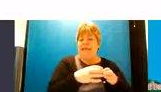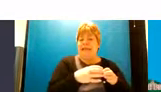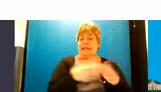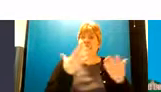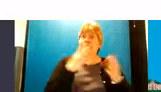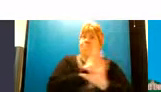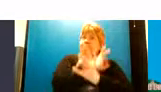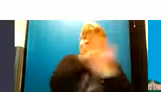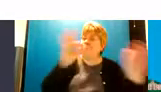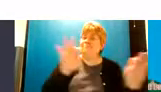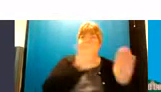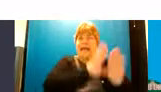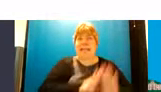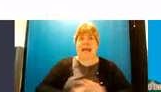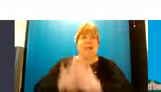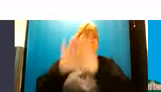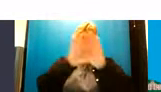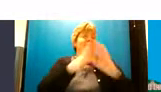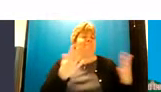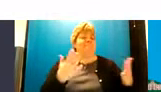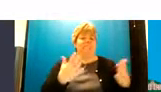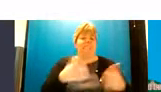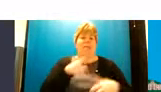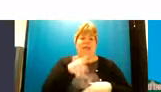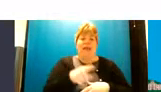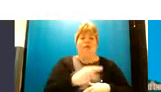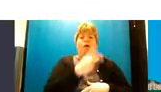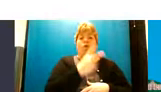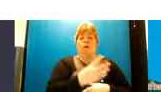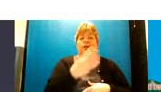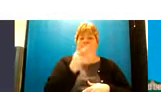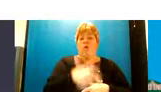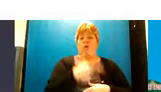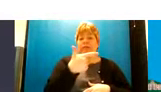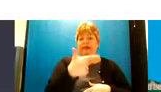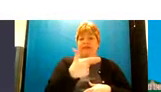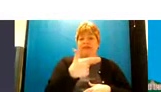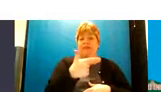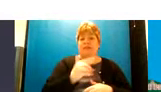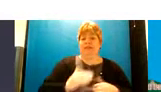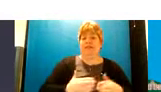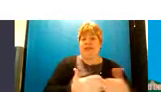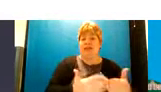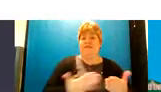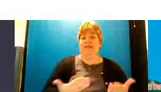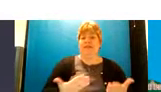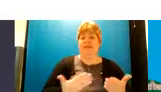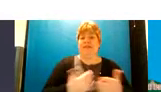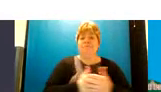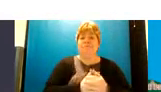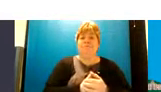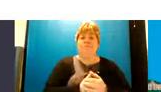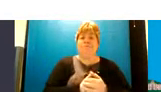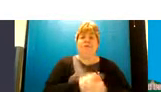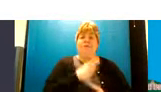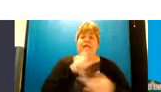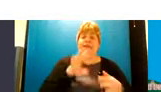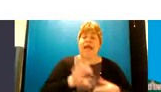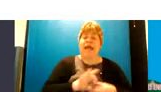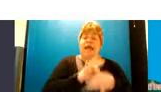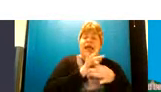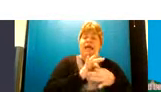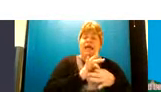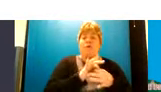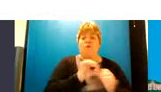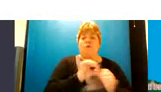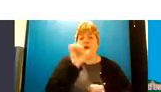and what we we know we require is that that's a 24 7 assessment service that we're moving to that links to a